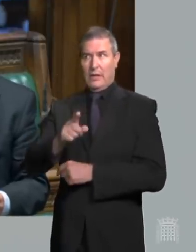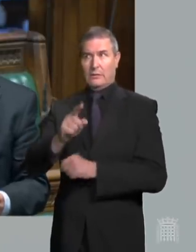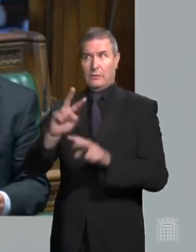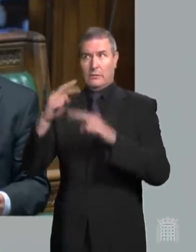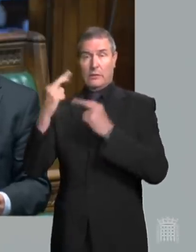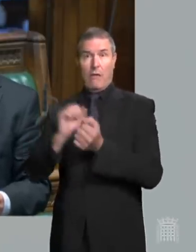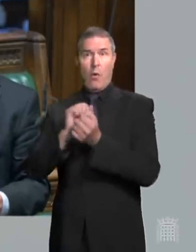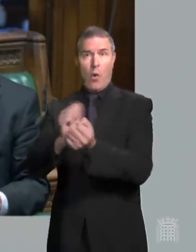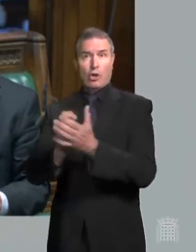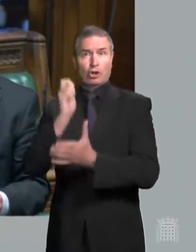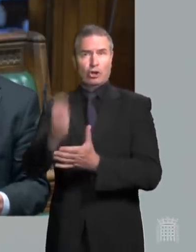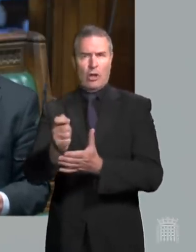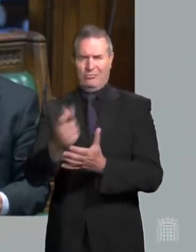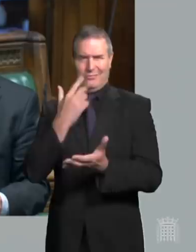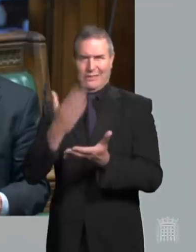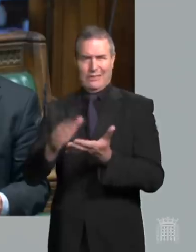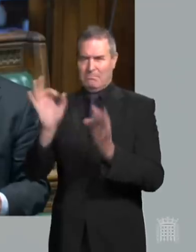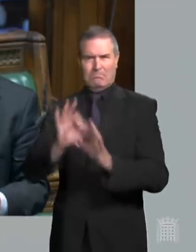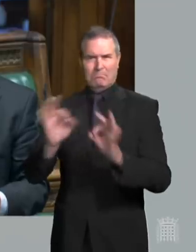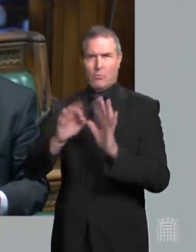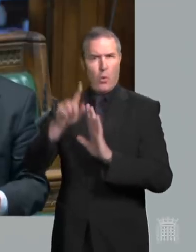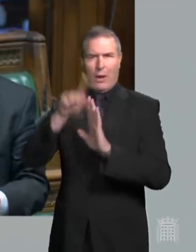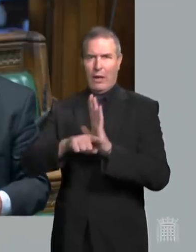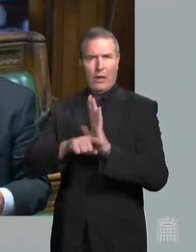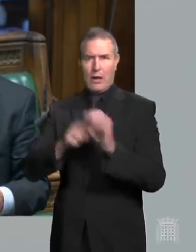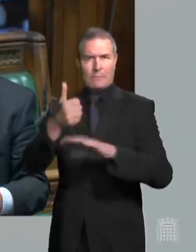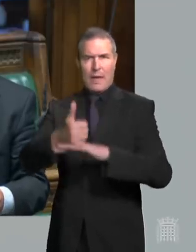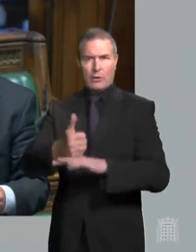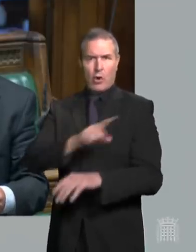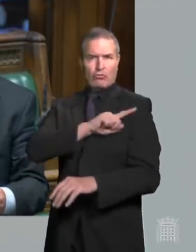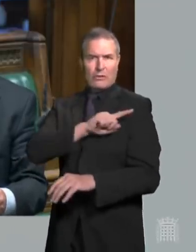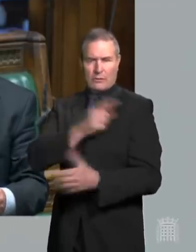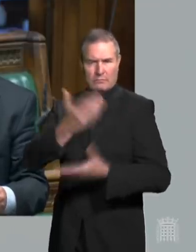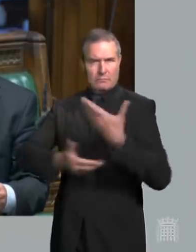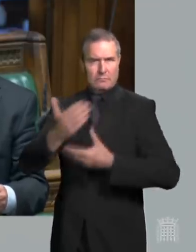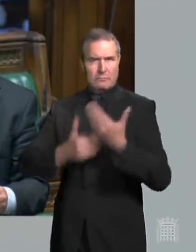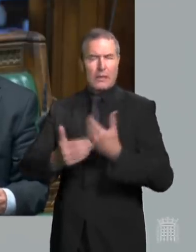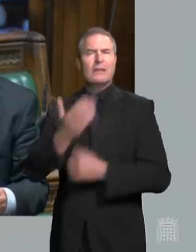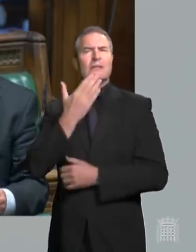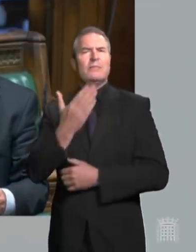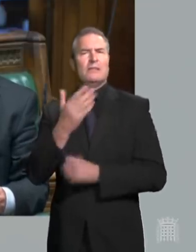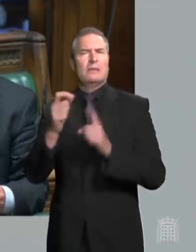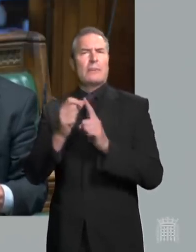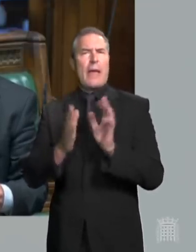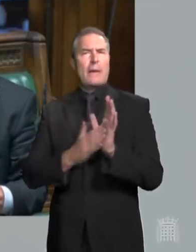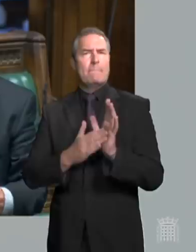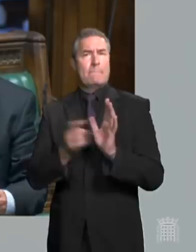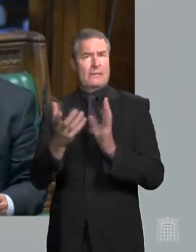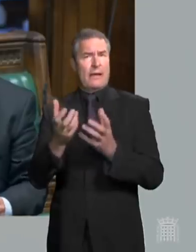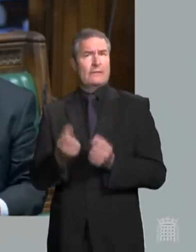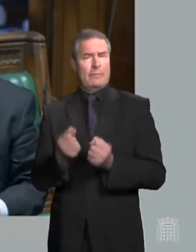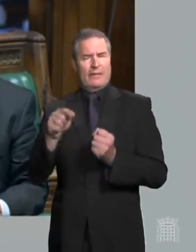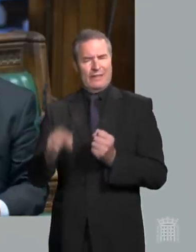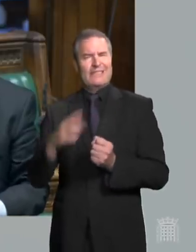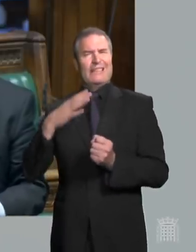charge appears to be without any legal basis or justification. Therefore, will the Prime Minister accept this matter needs